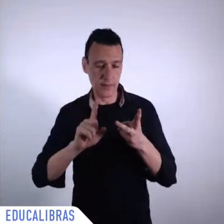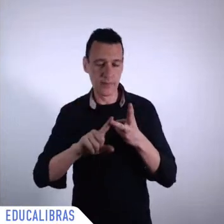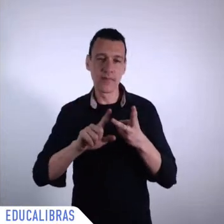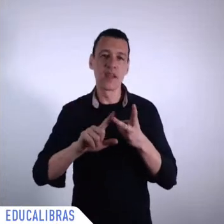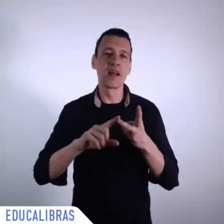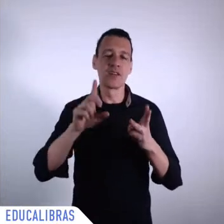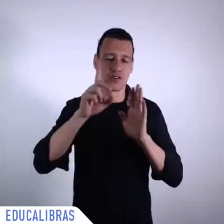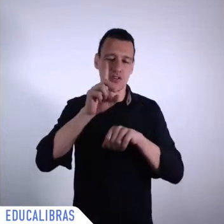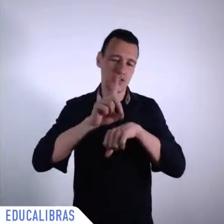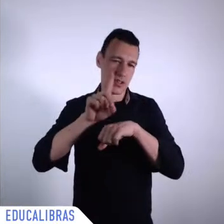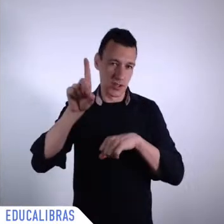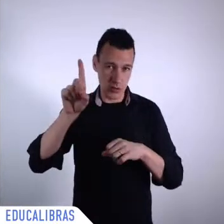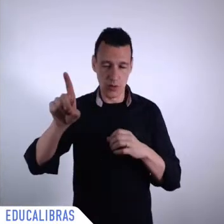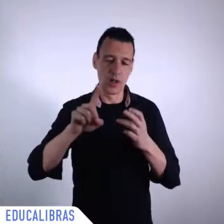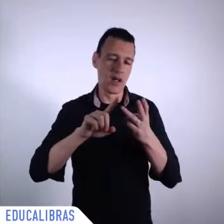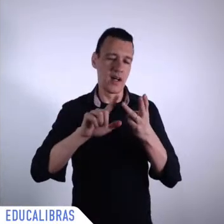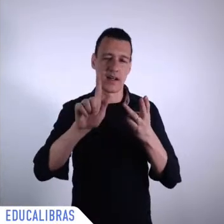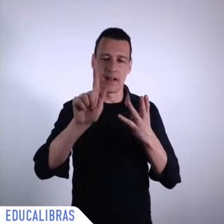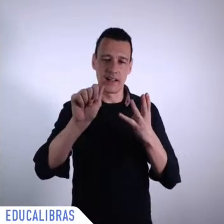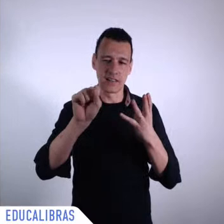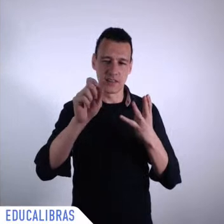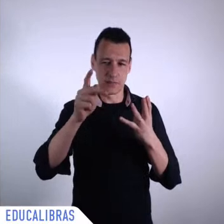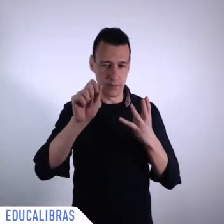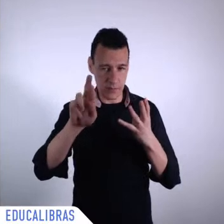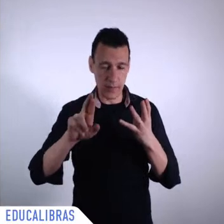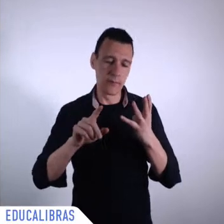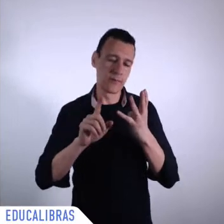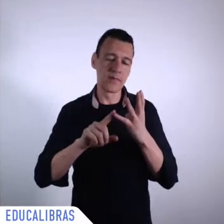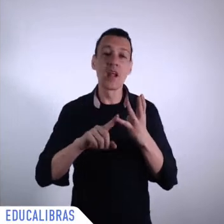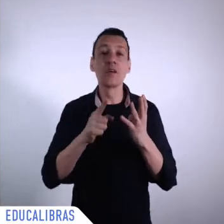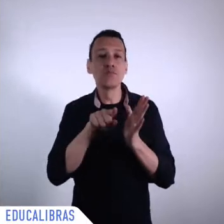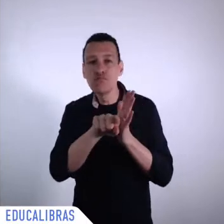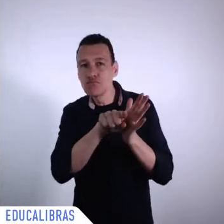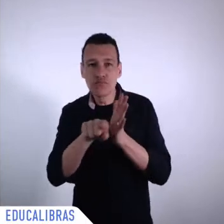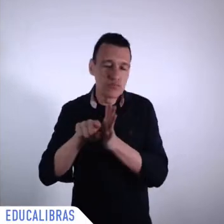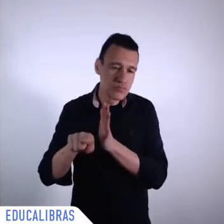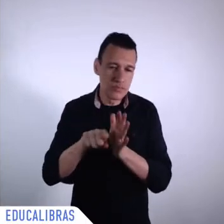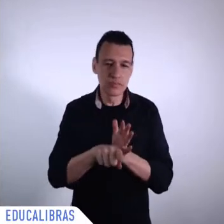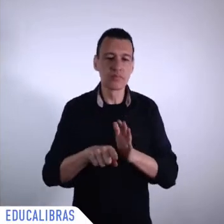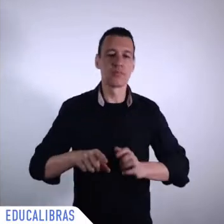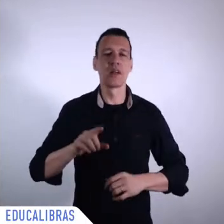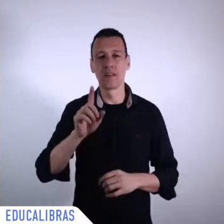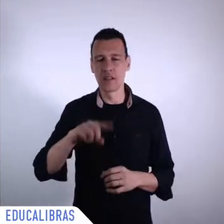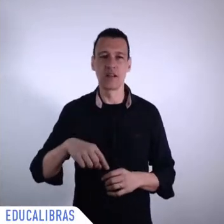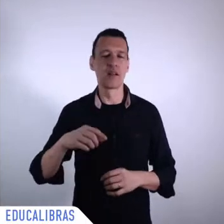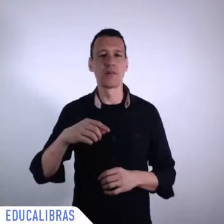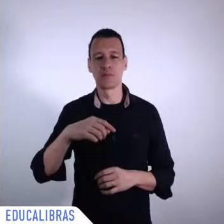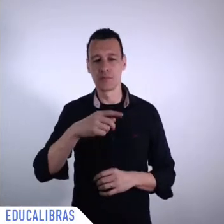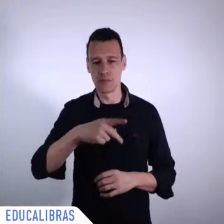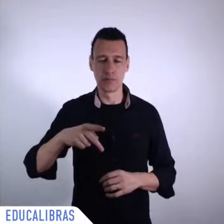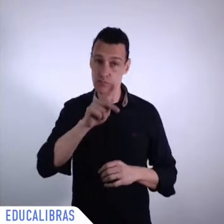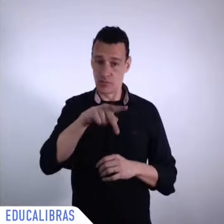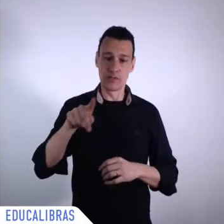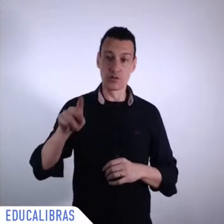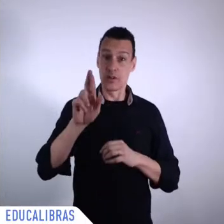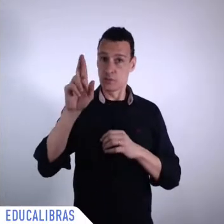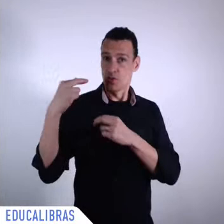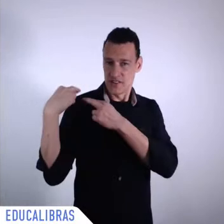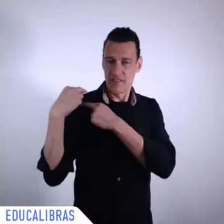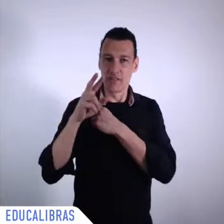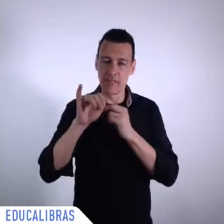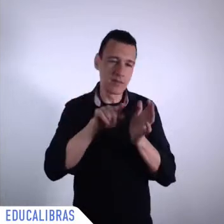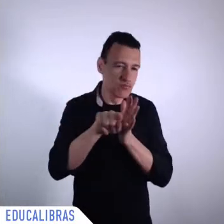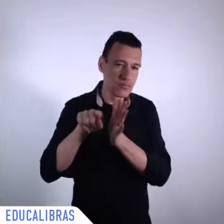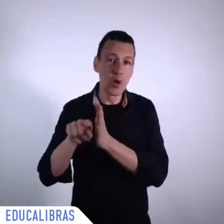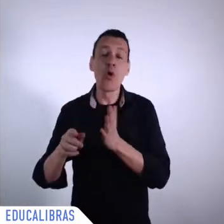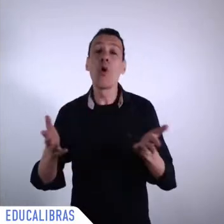journalist, Ms. Patricia Campos-Mello and Gaspar Estrada. And Professor